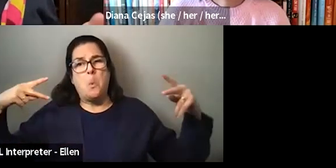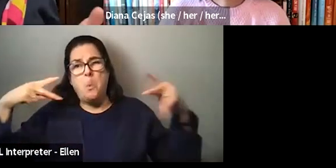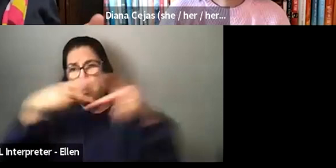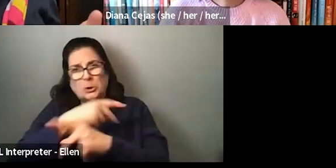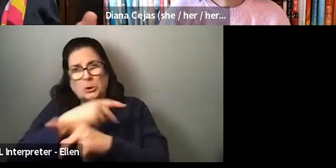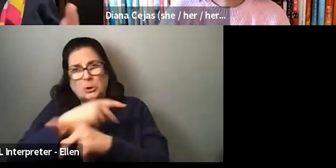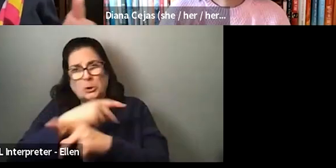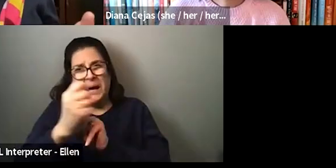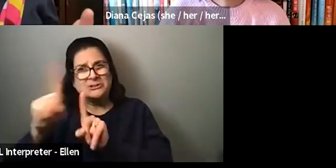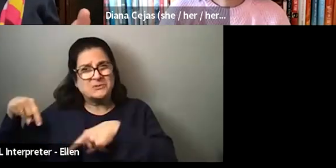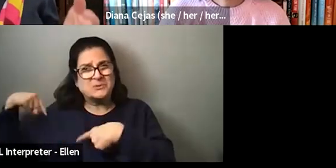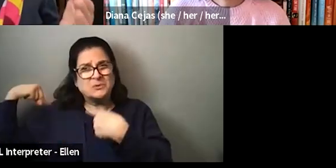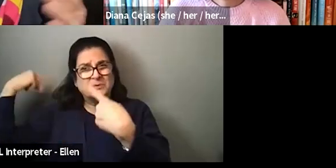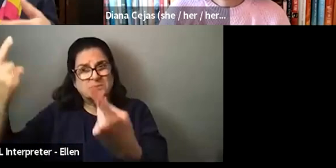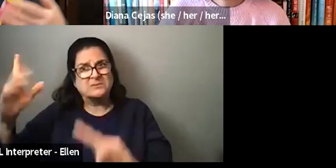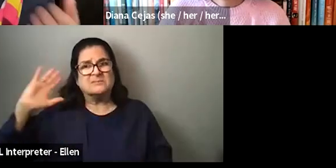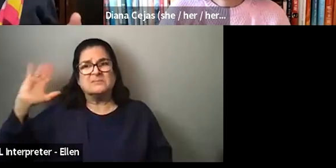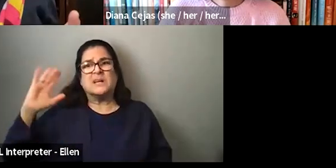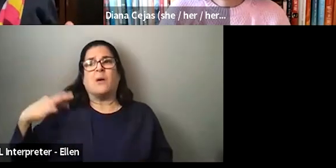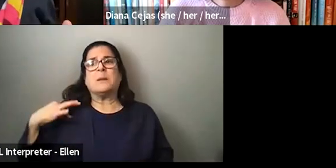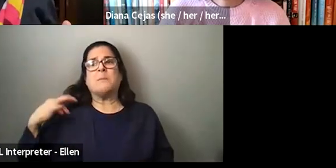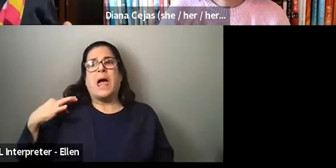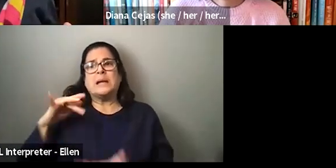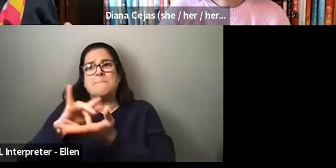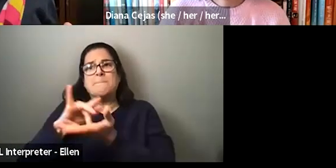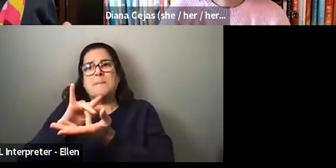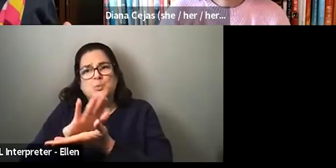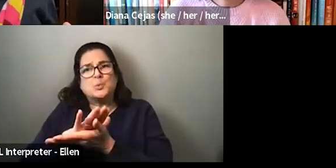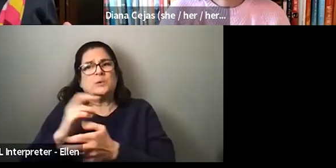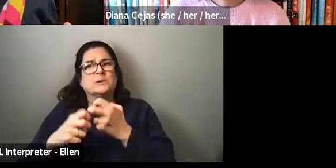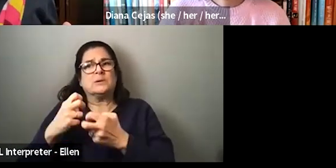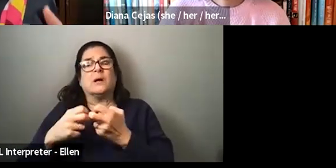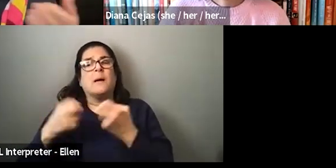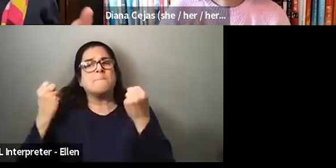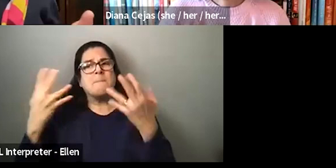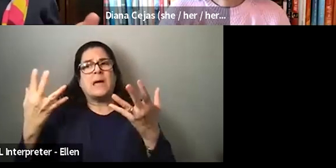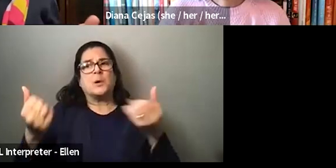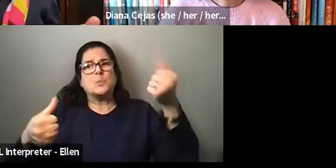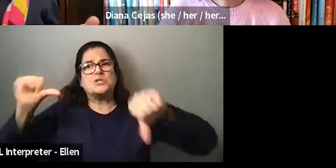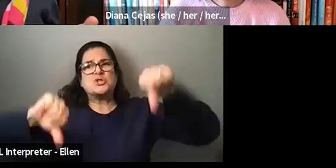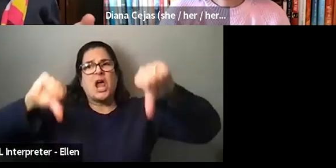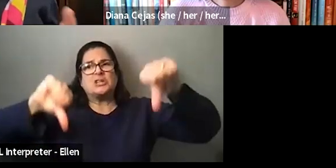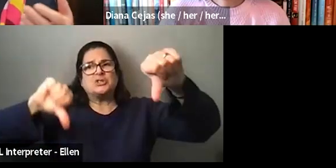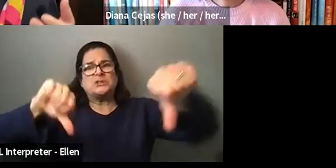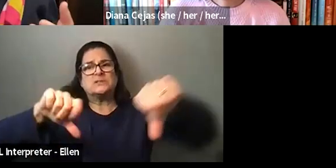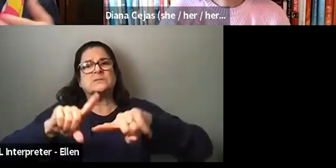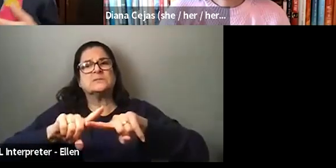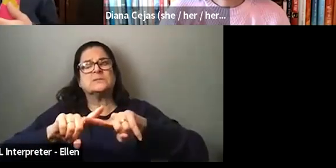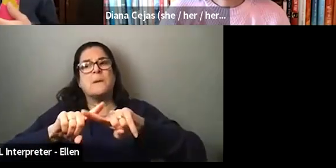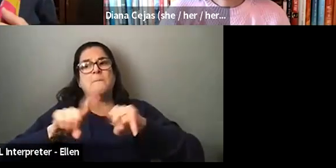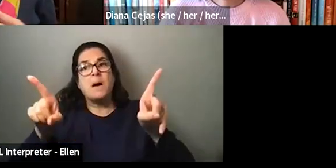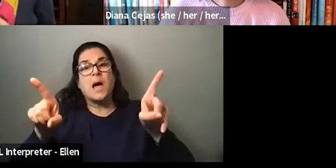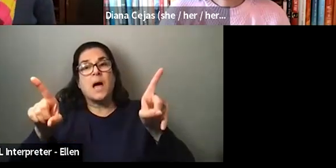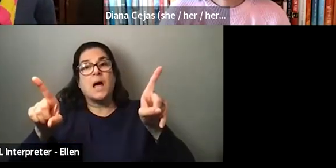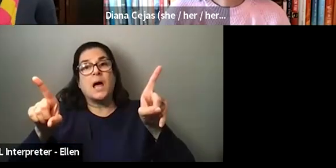when I was applying to med school, as hard as it was, and as much as I got rejected, I didn't have at least my awareness and blatant in my